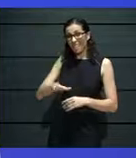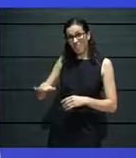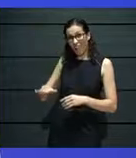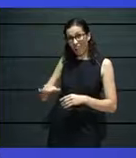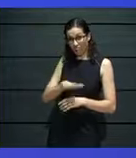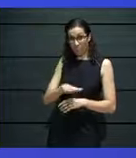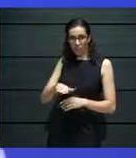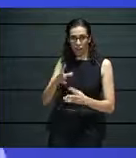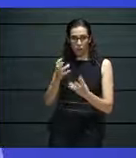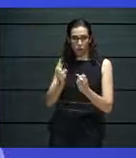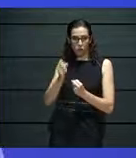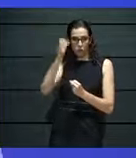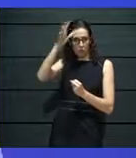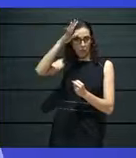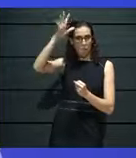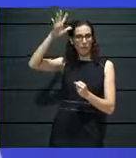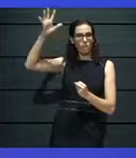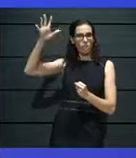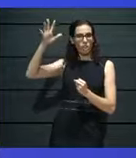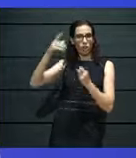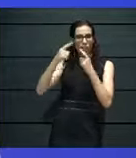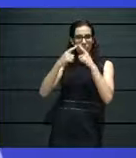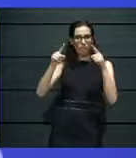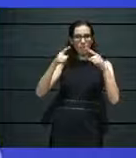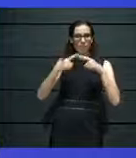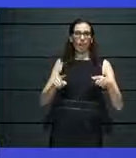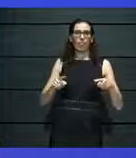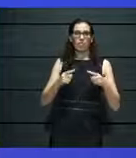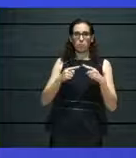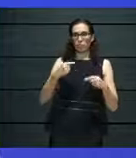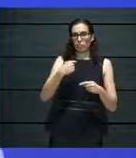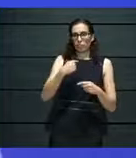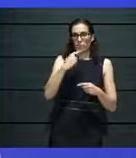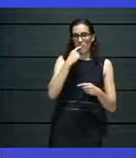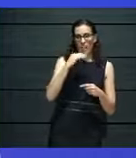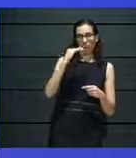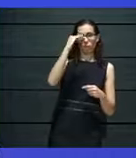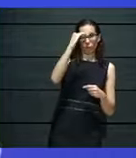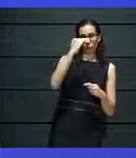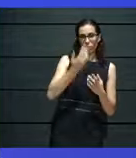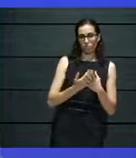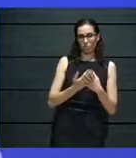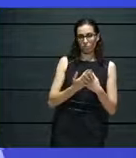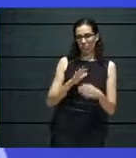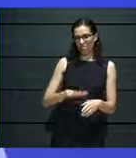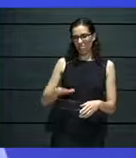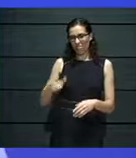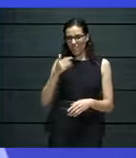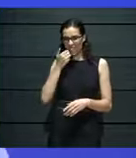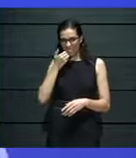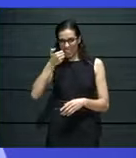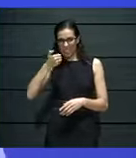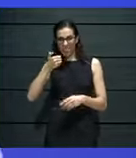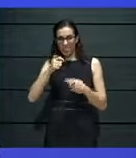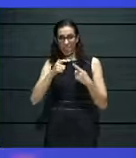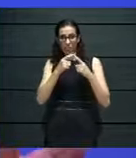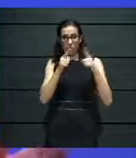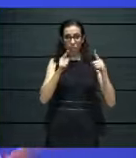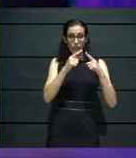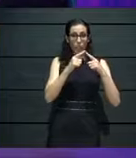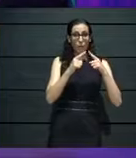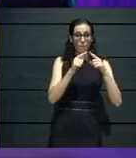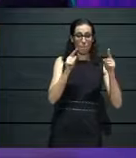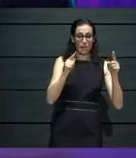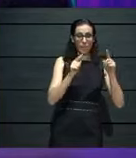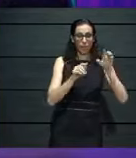is much easier than it would ever be for an adult. 20, 30, 40 plus. Mark, I'd actually